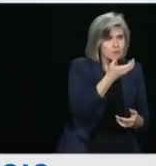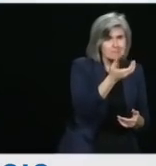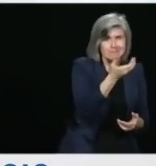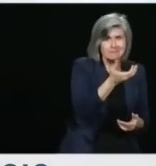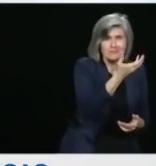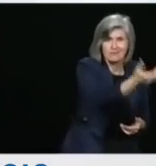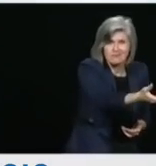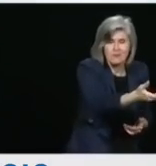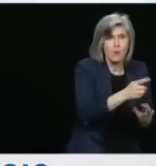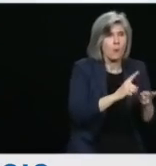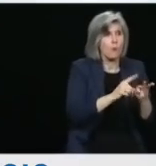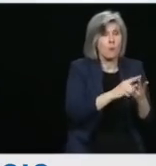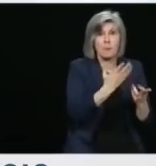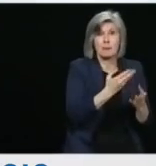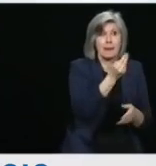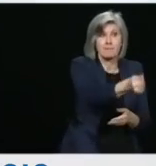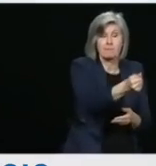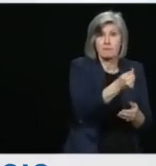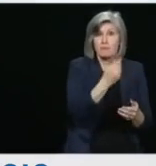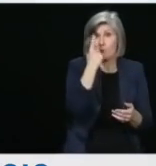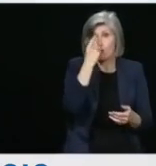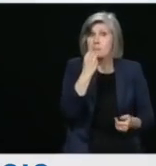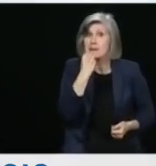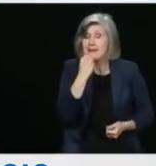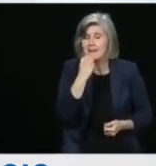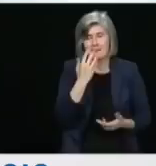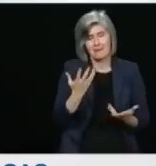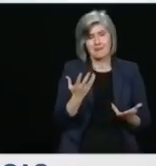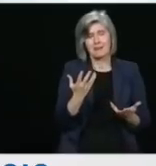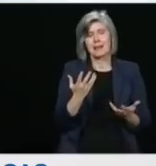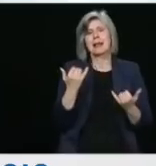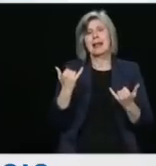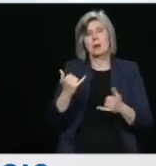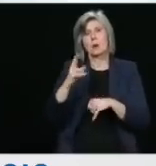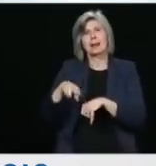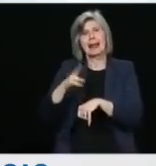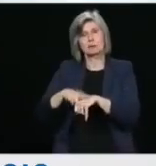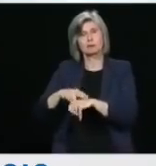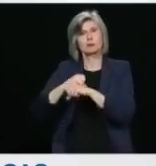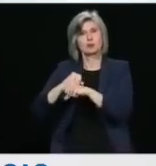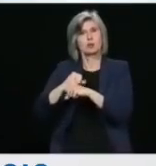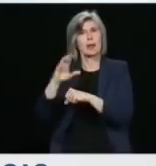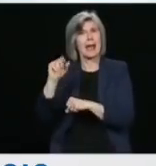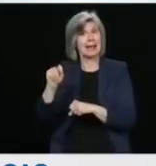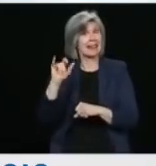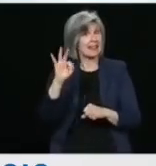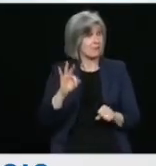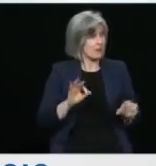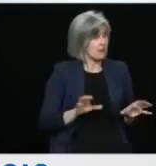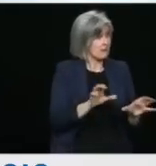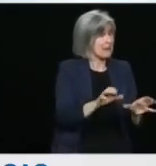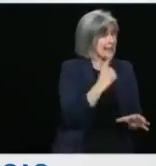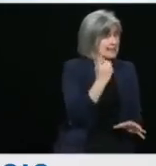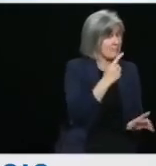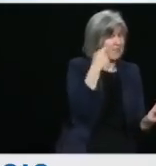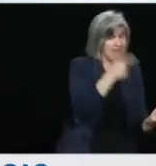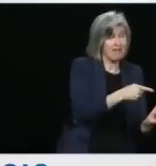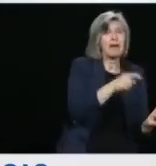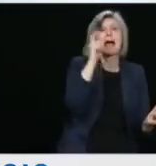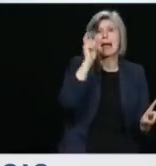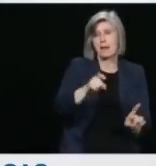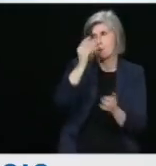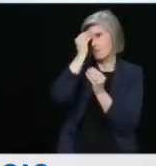place with the National Security Act must be reported to the courts. But at all times, these are normal